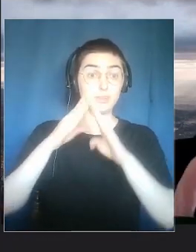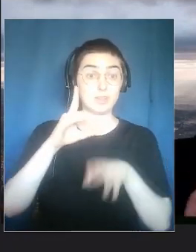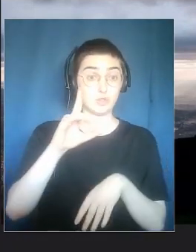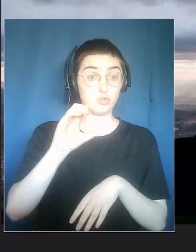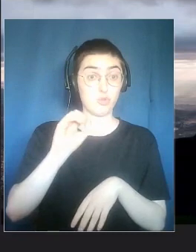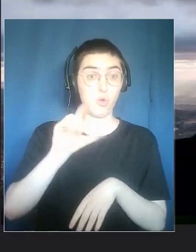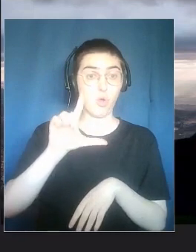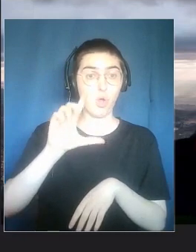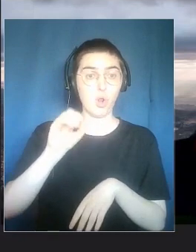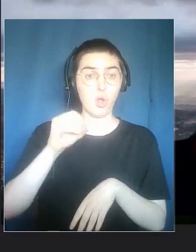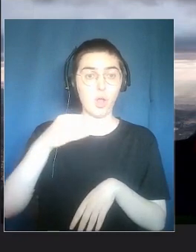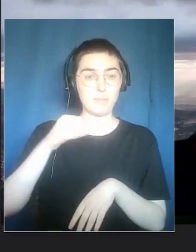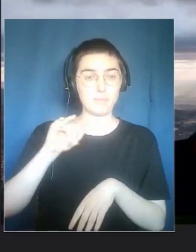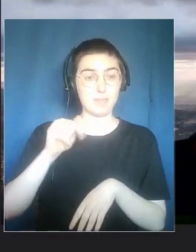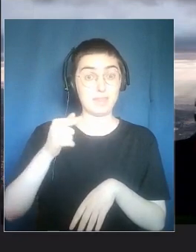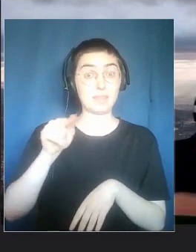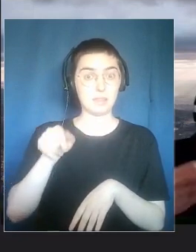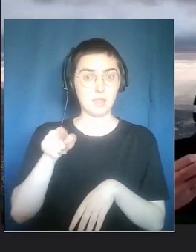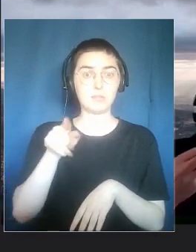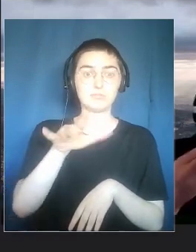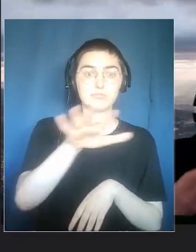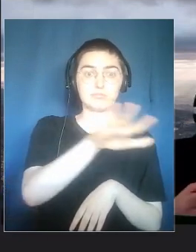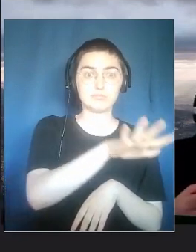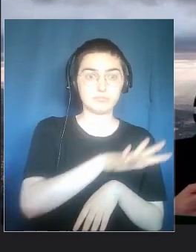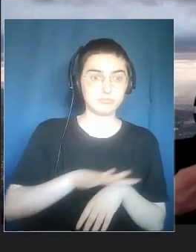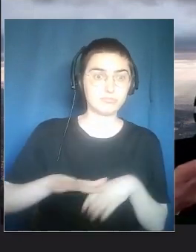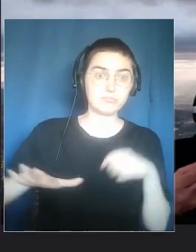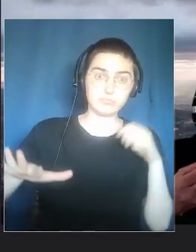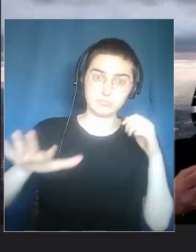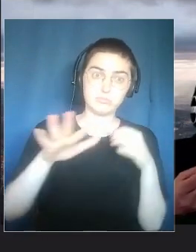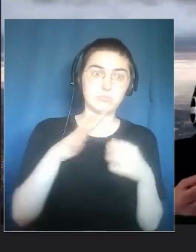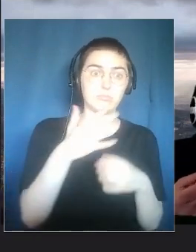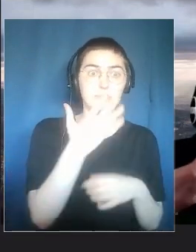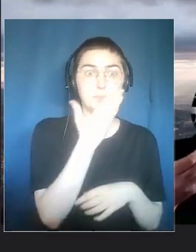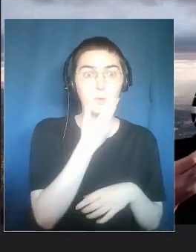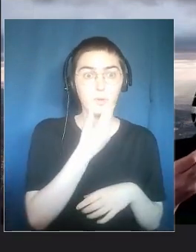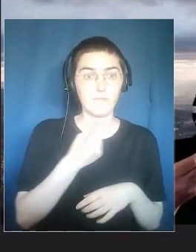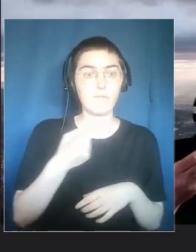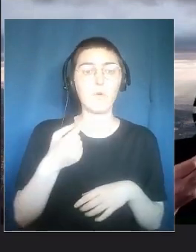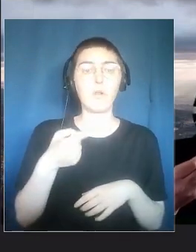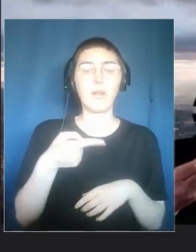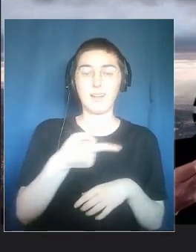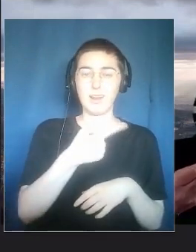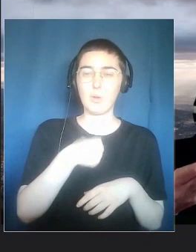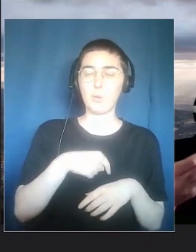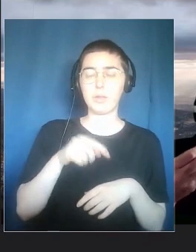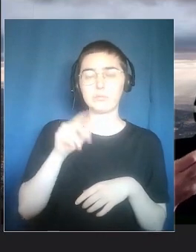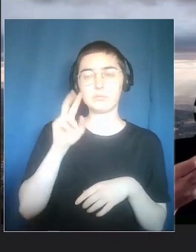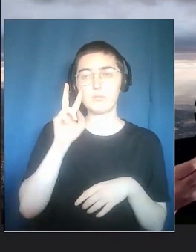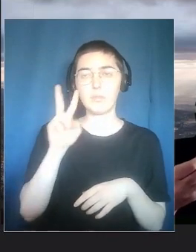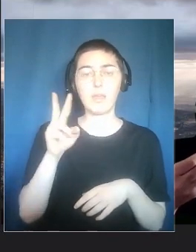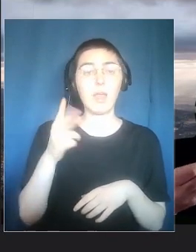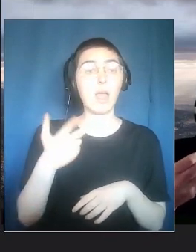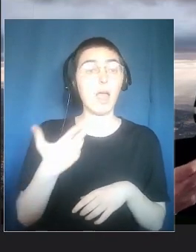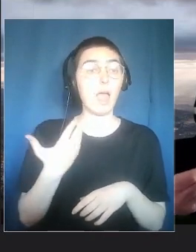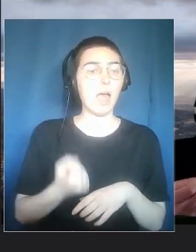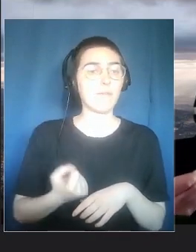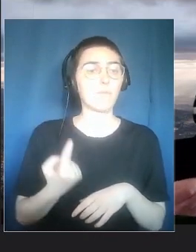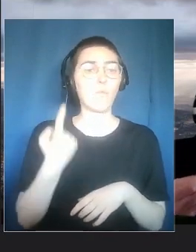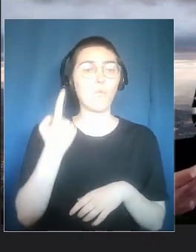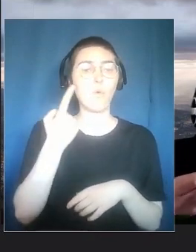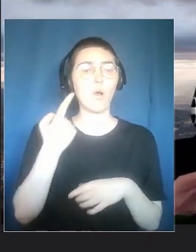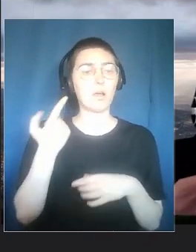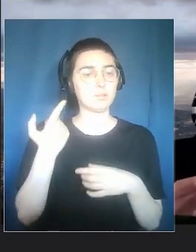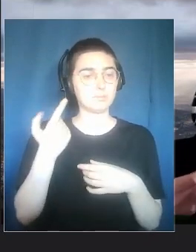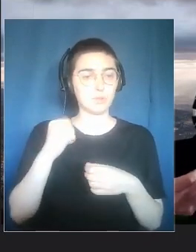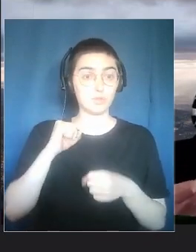A museum with a wonderful collection. We met, we encountered a